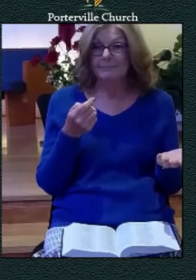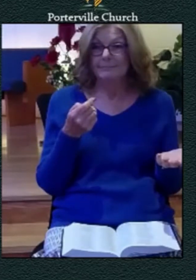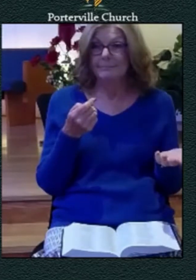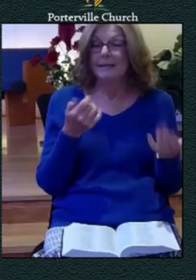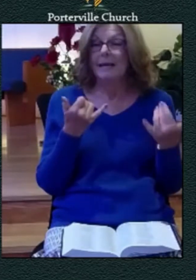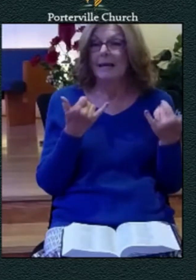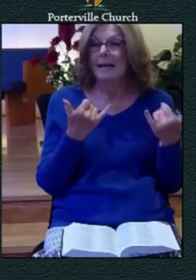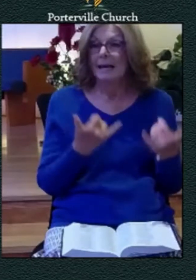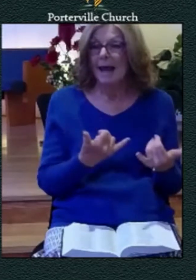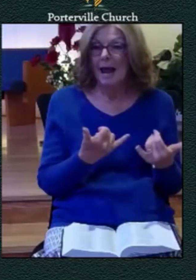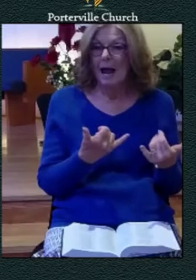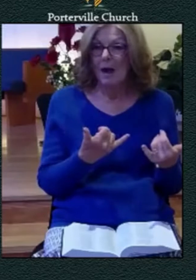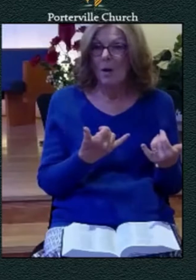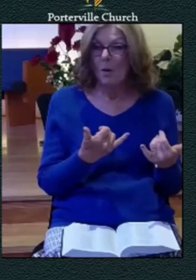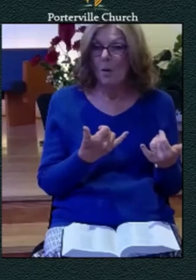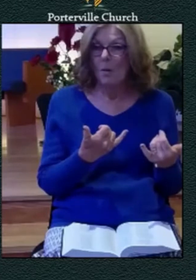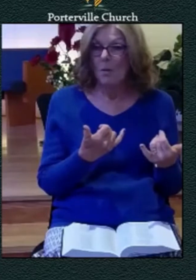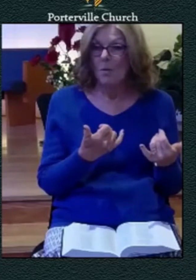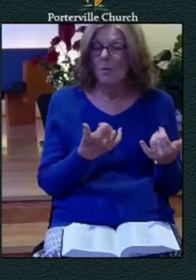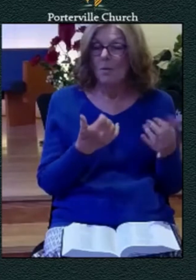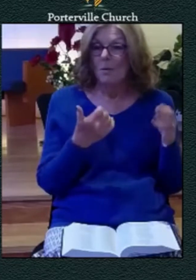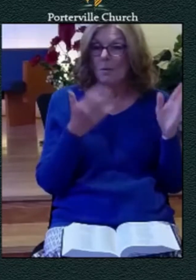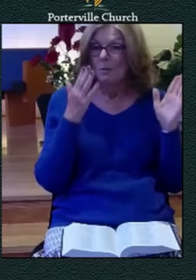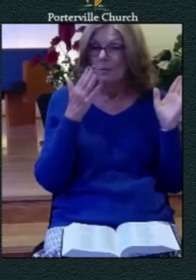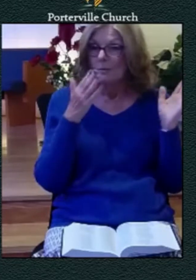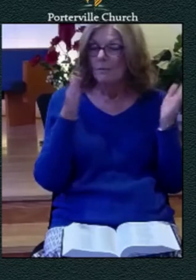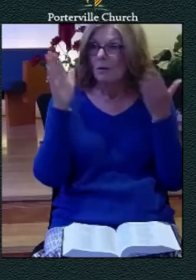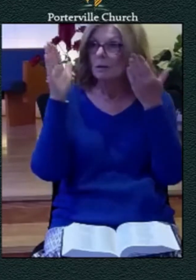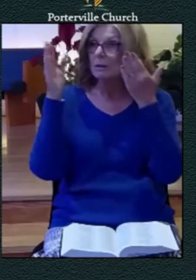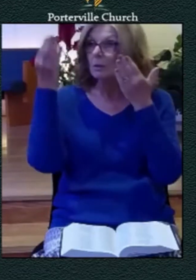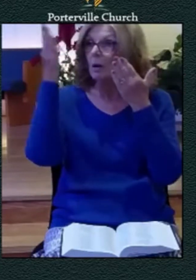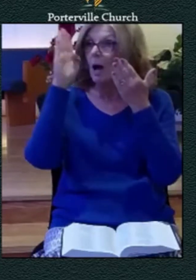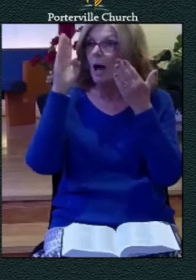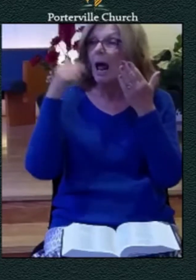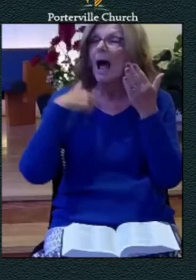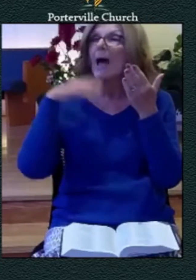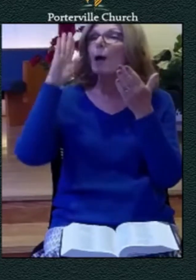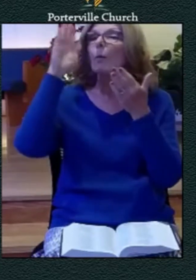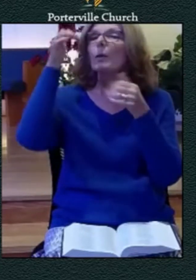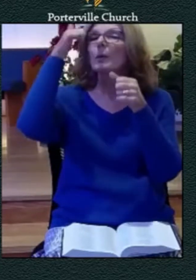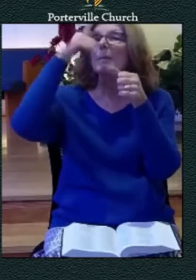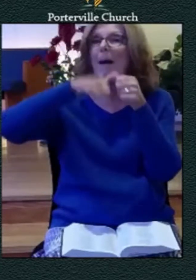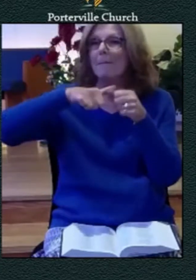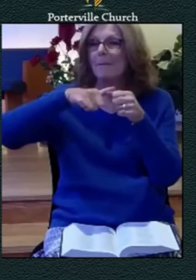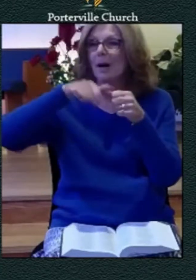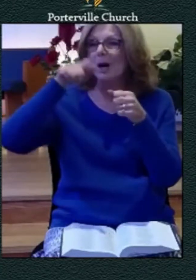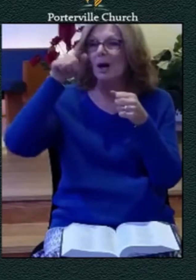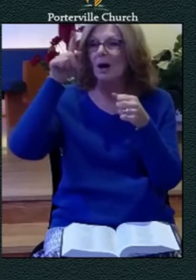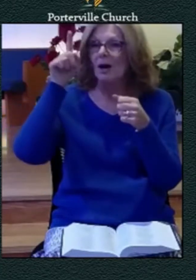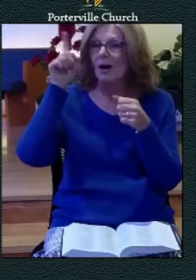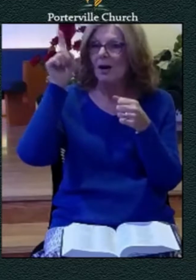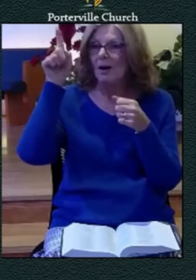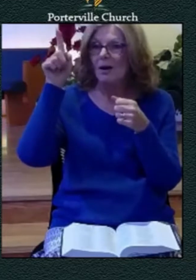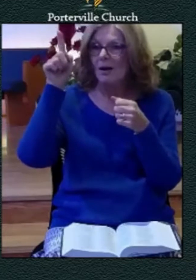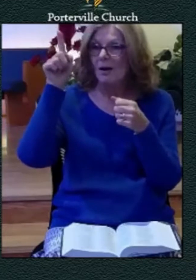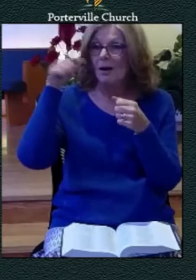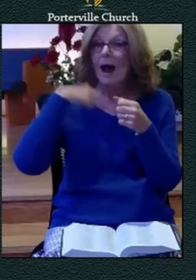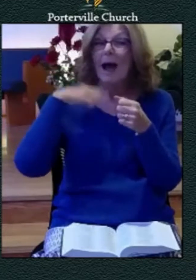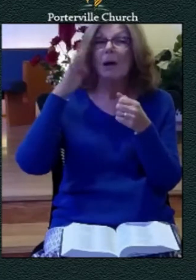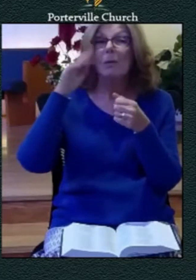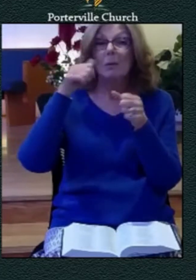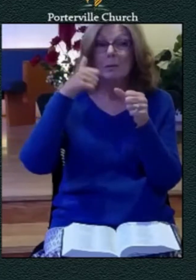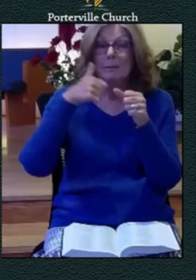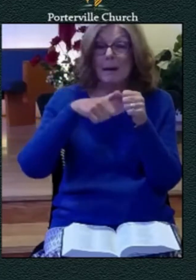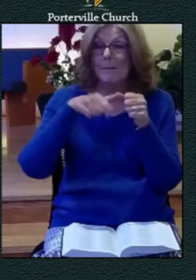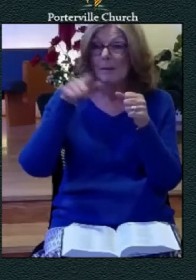turn and say i will remember i will remember the